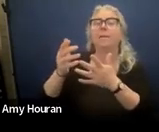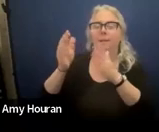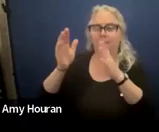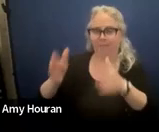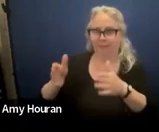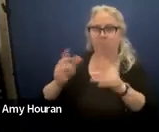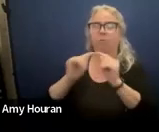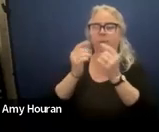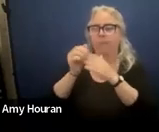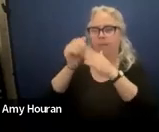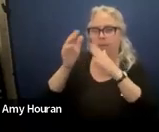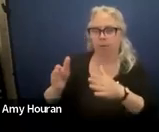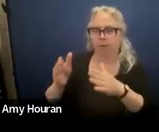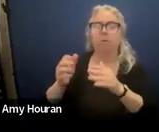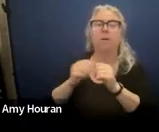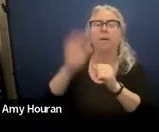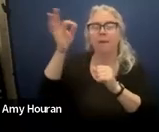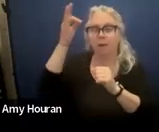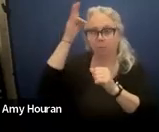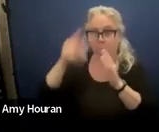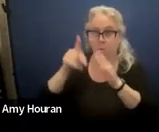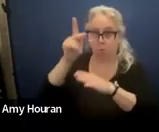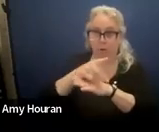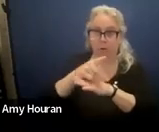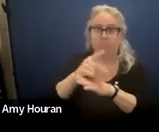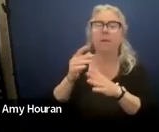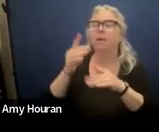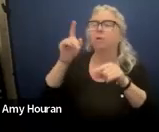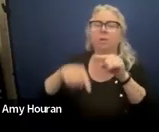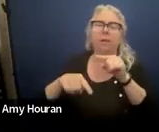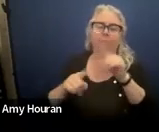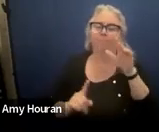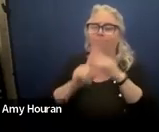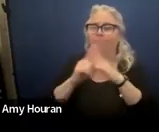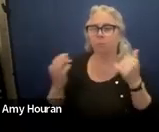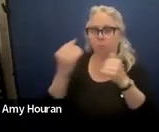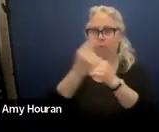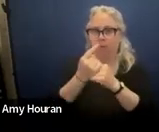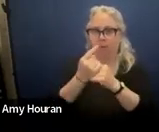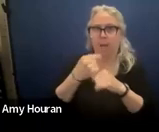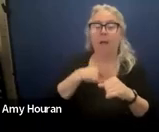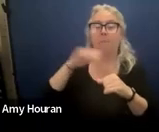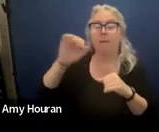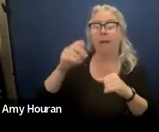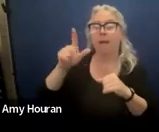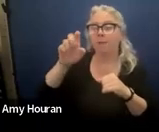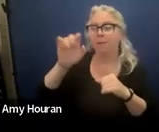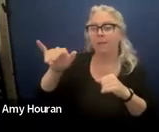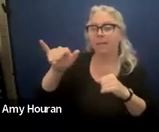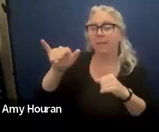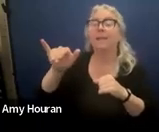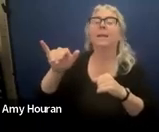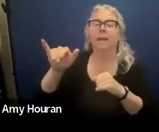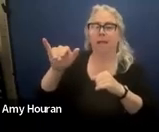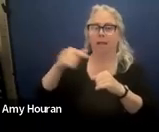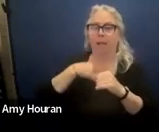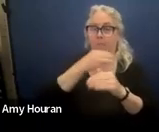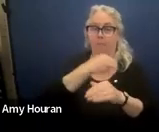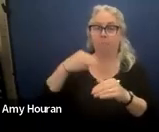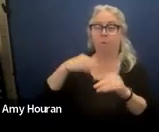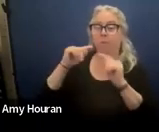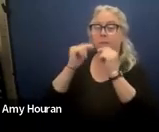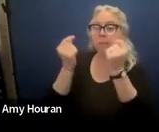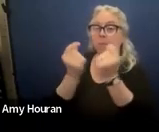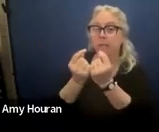coordinator she can't be with us here today um i am ashley satry i am one of the members of the team